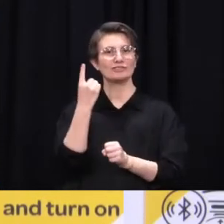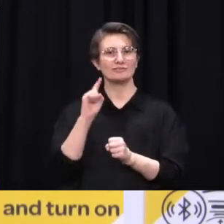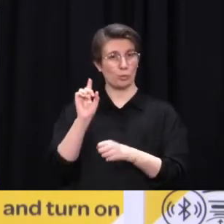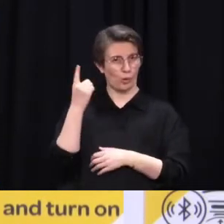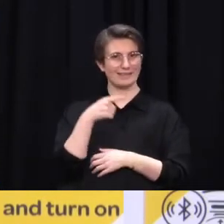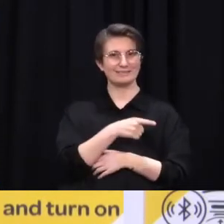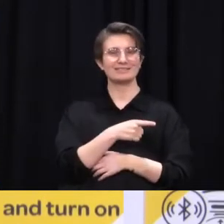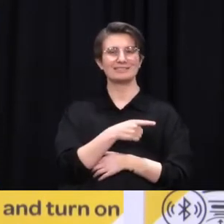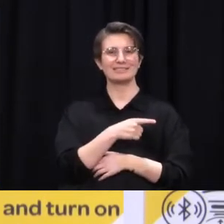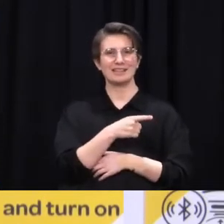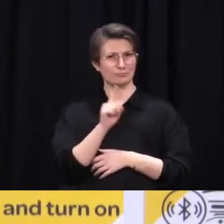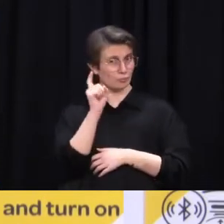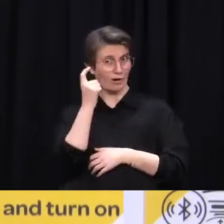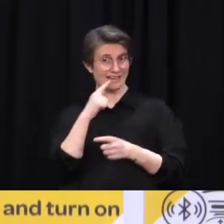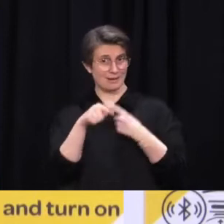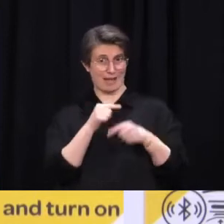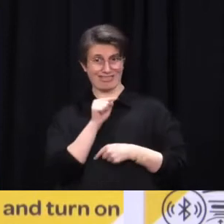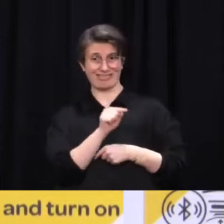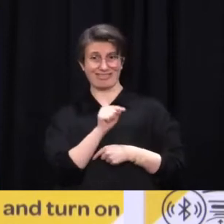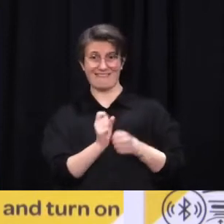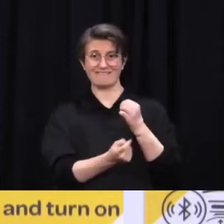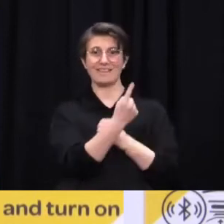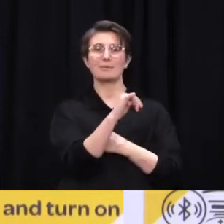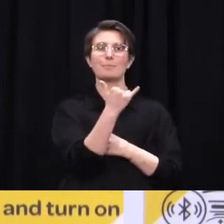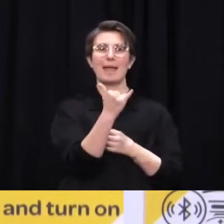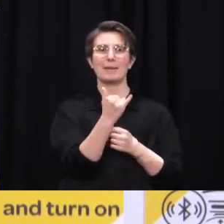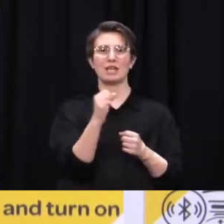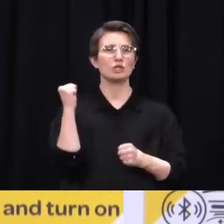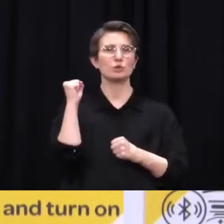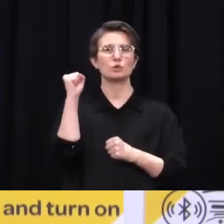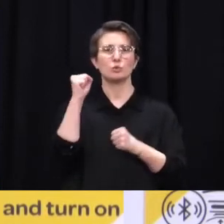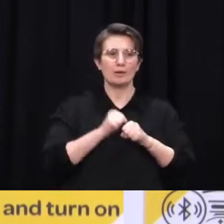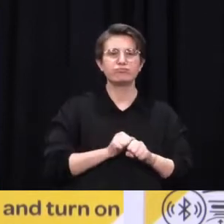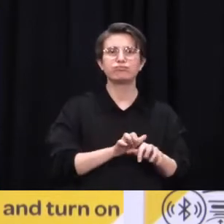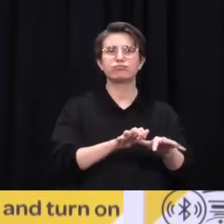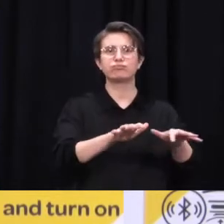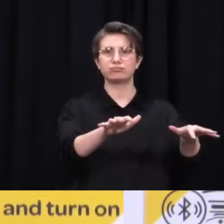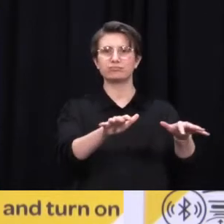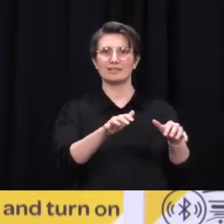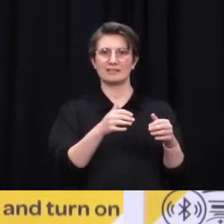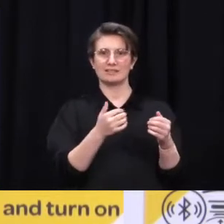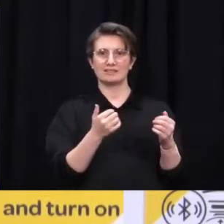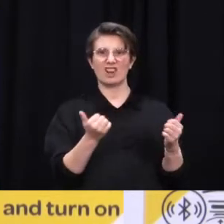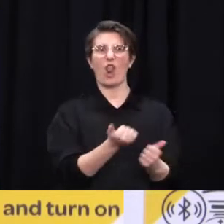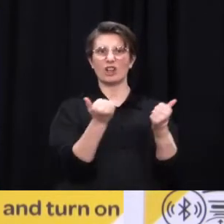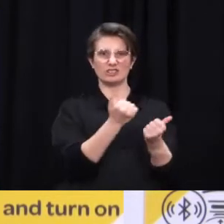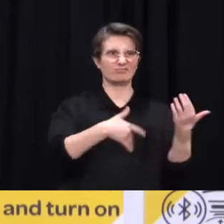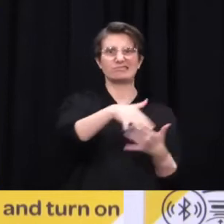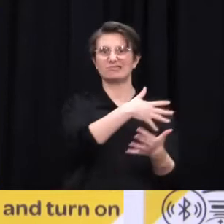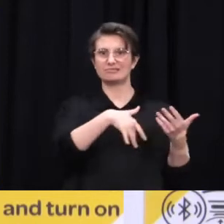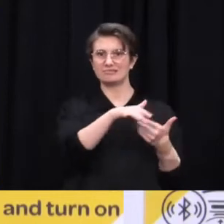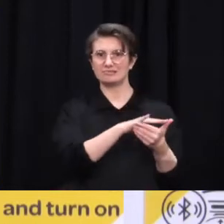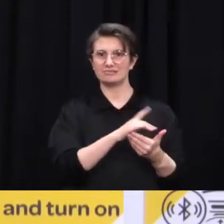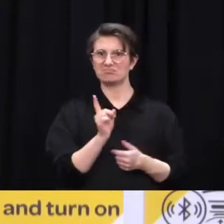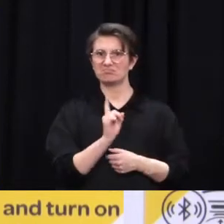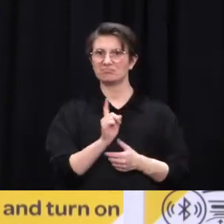it could be a super spreader event? How many cases are linked to that service? I'll let Dr. Bloomfield comment on that. One thing that I would just